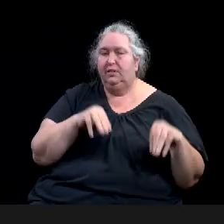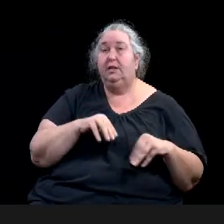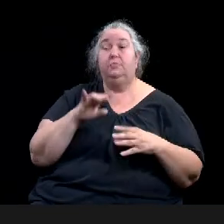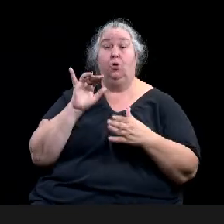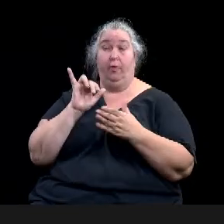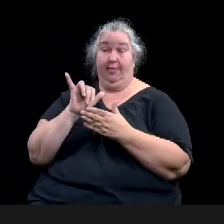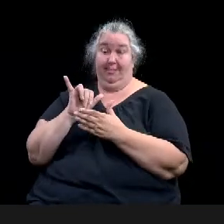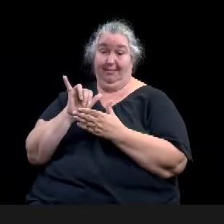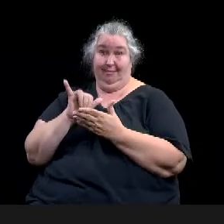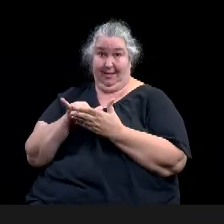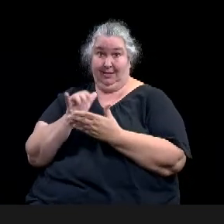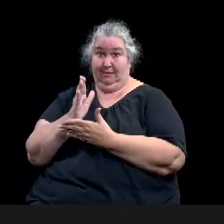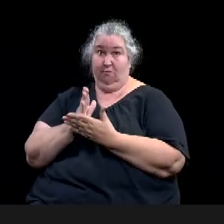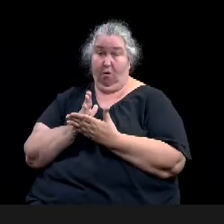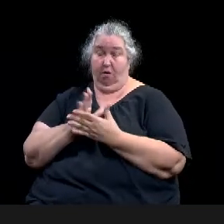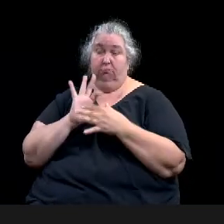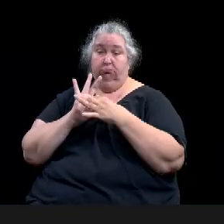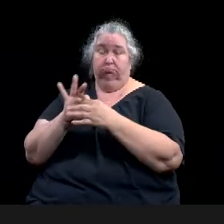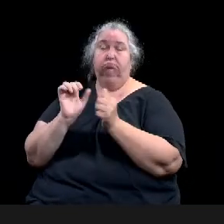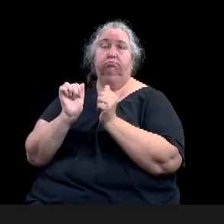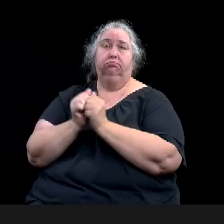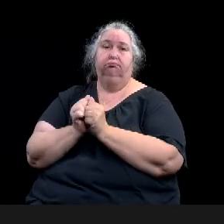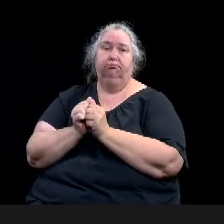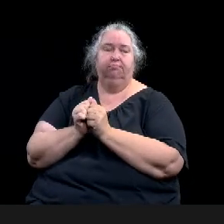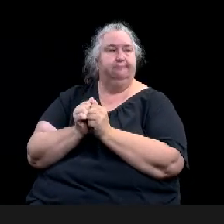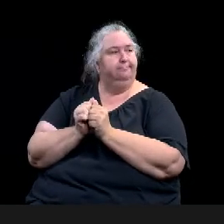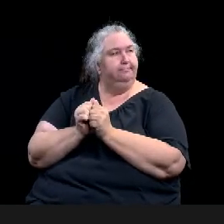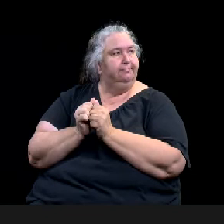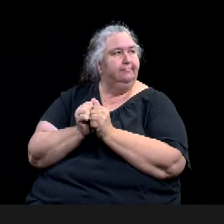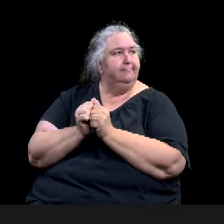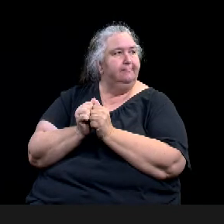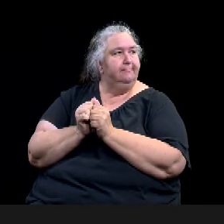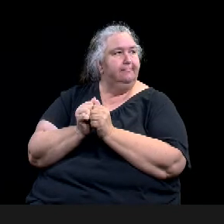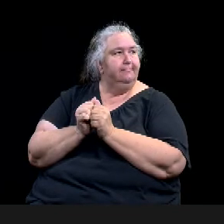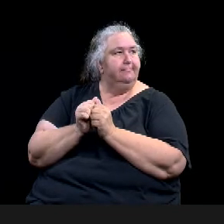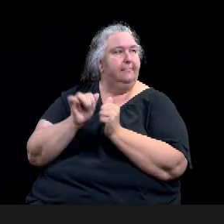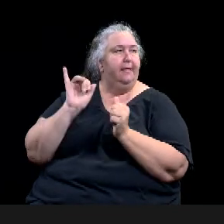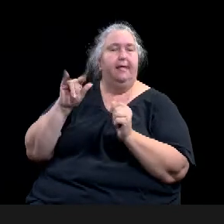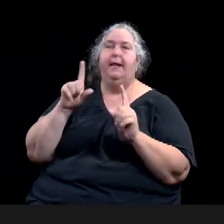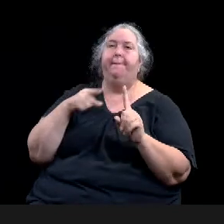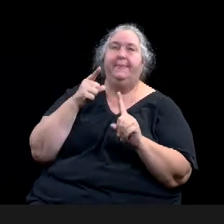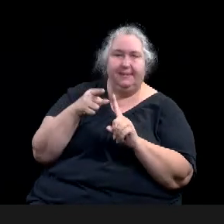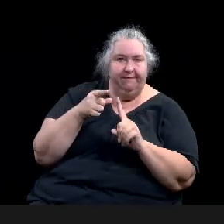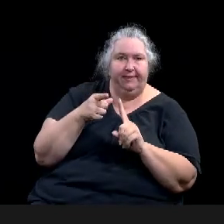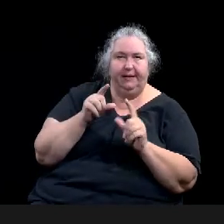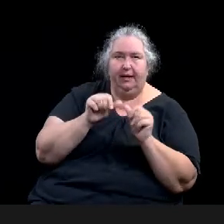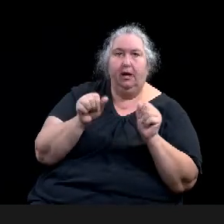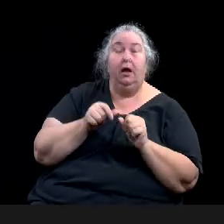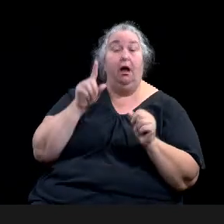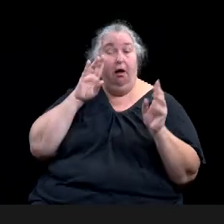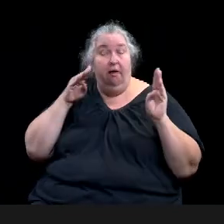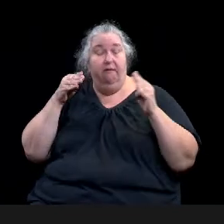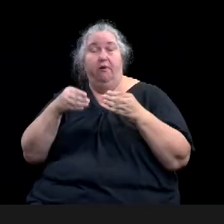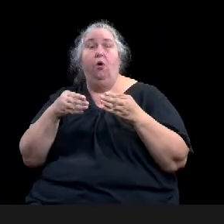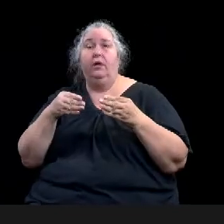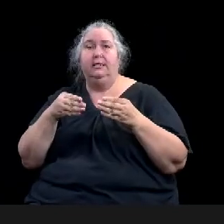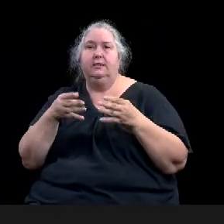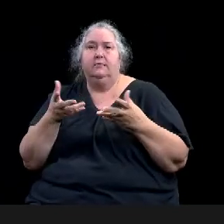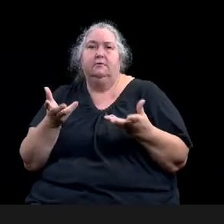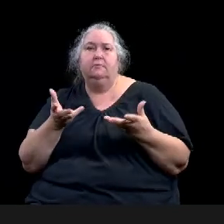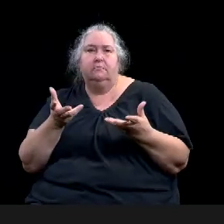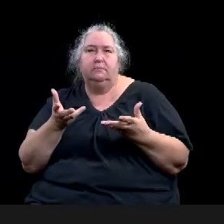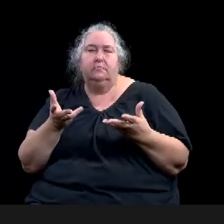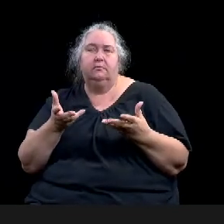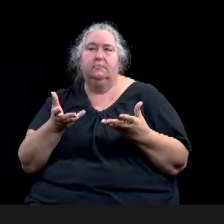focus of the story was really, um, a recommendation of an immersive visitor experience that's